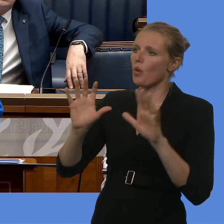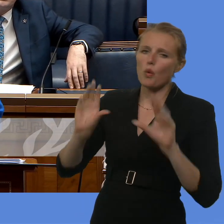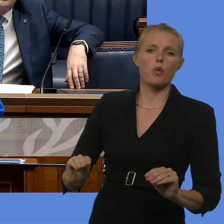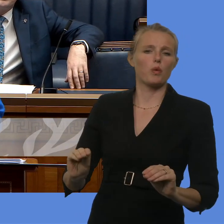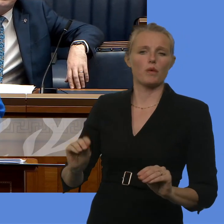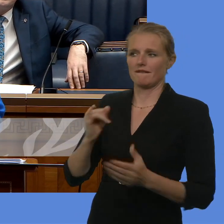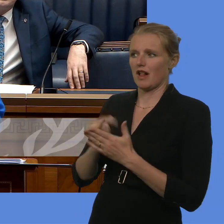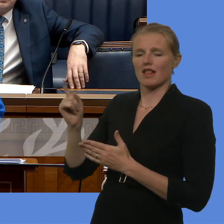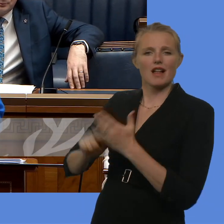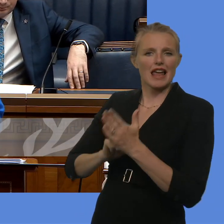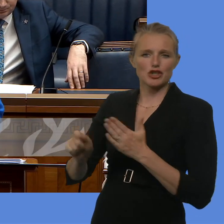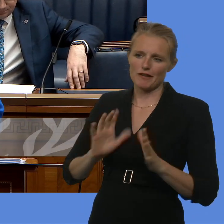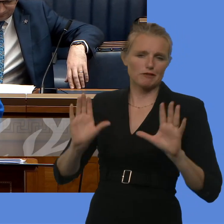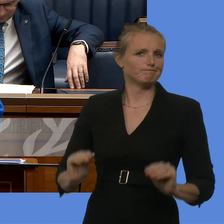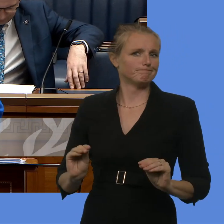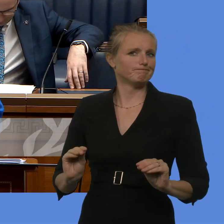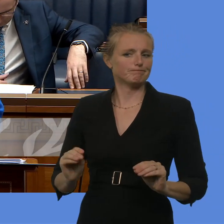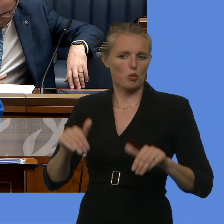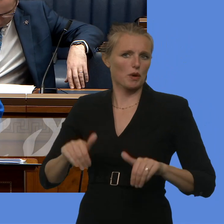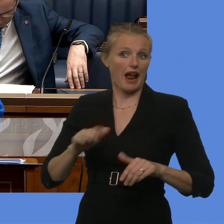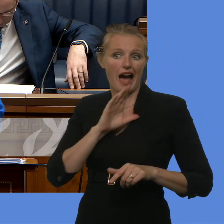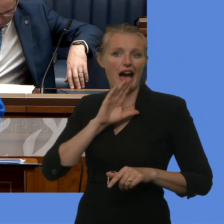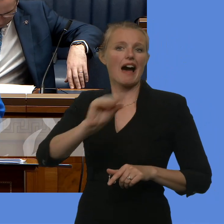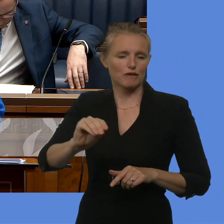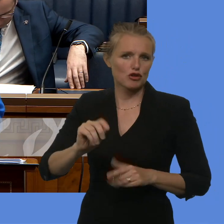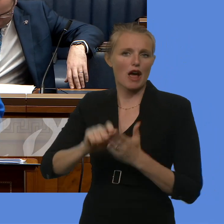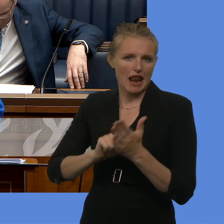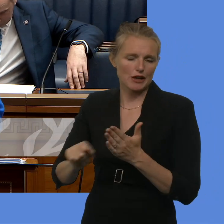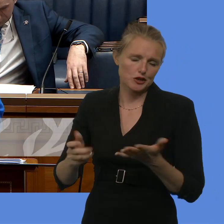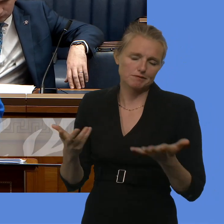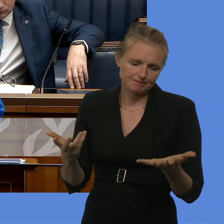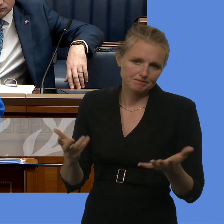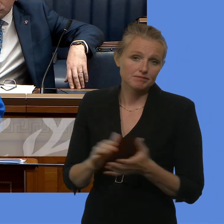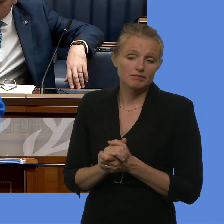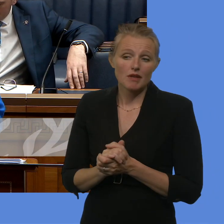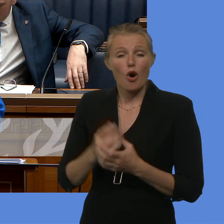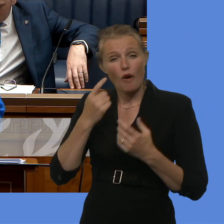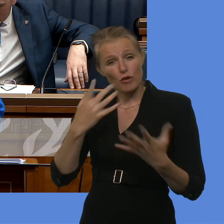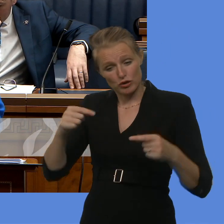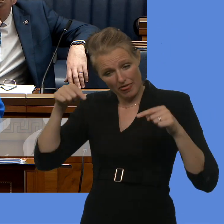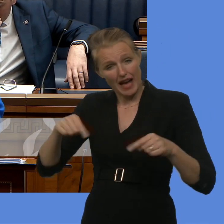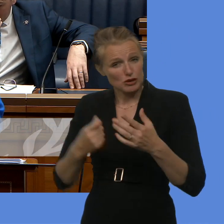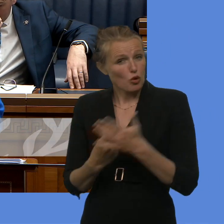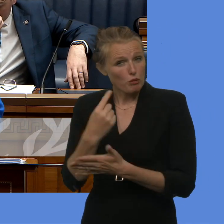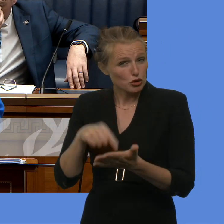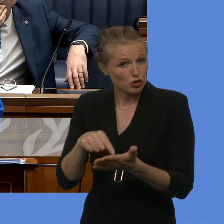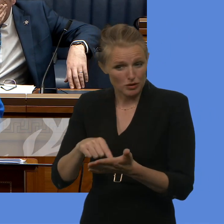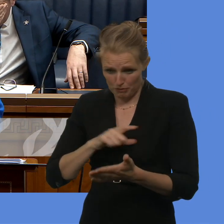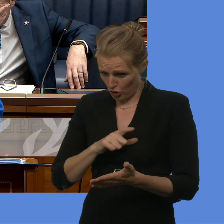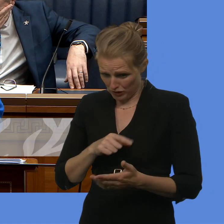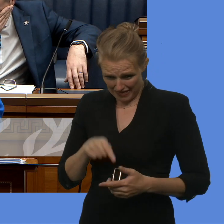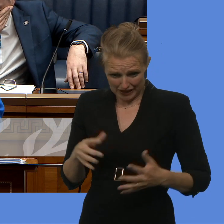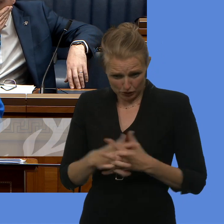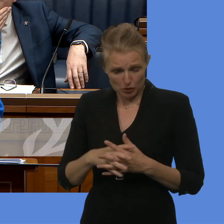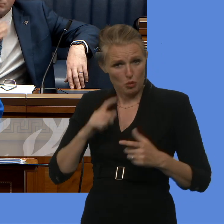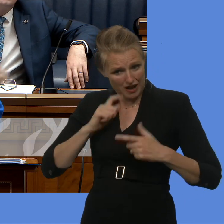publication of that until after the election period. It does give us an opportunity, of course, as work will continue over the course of the number of weeks to